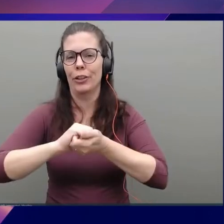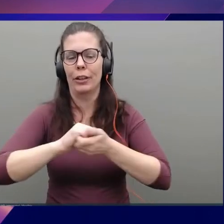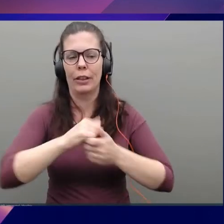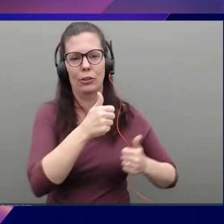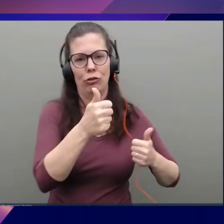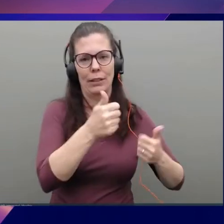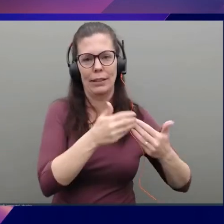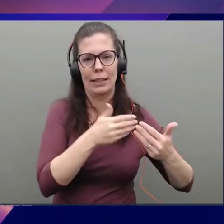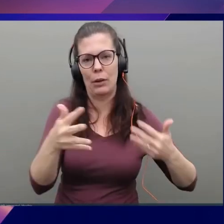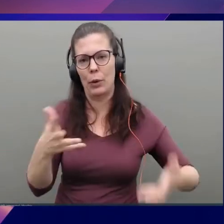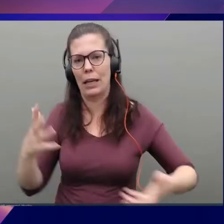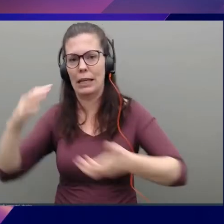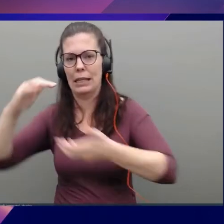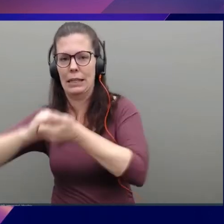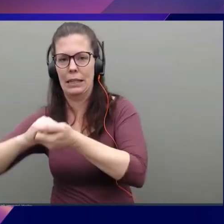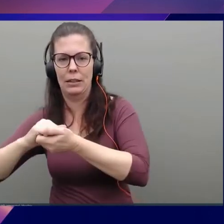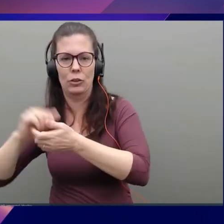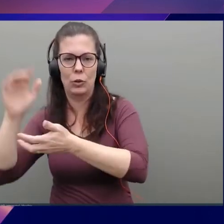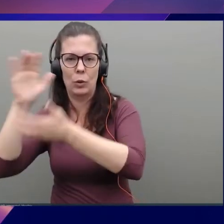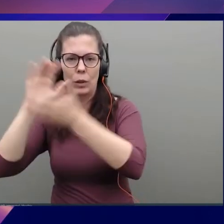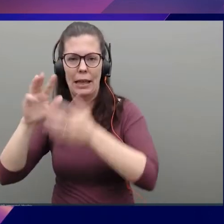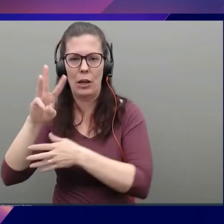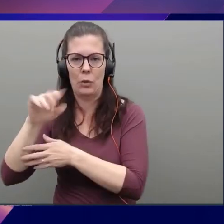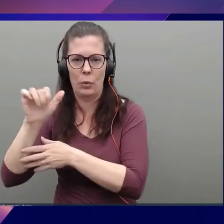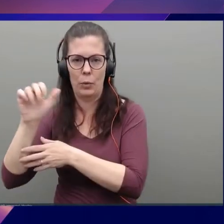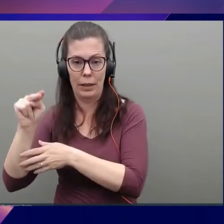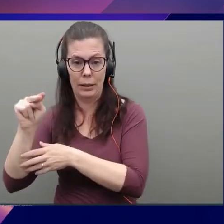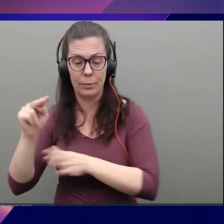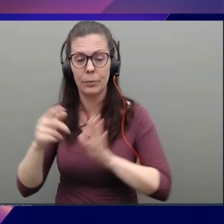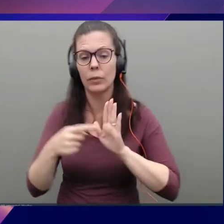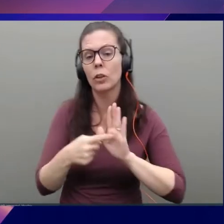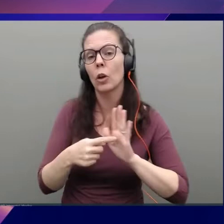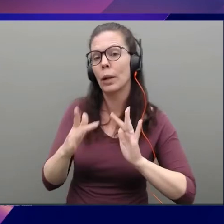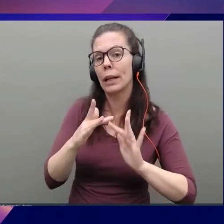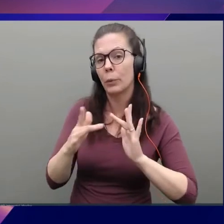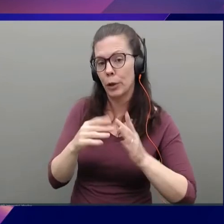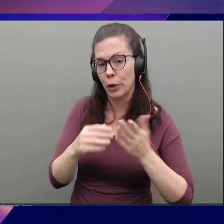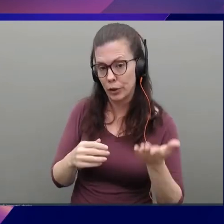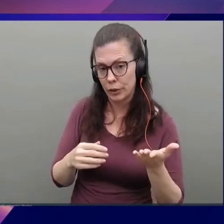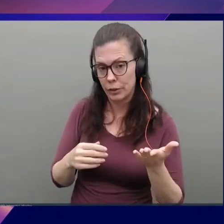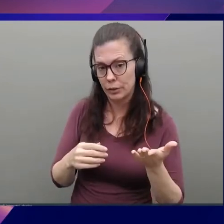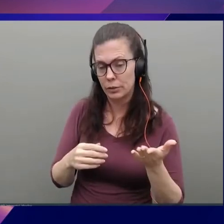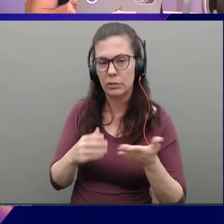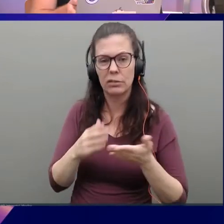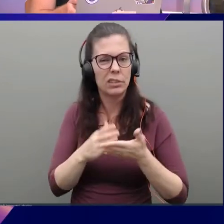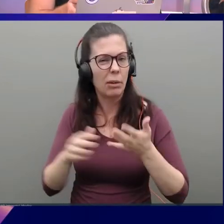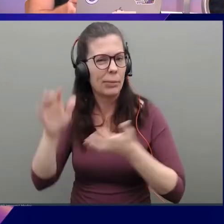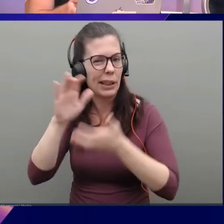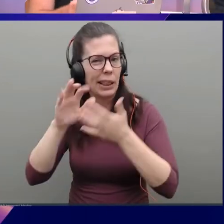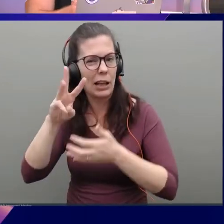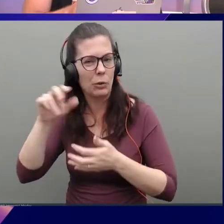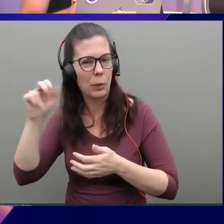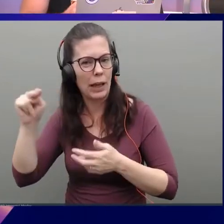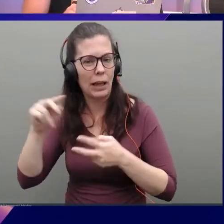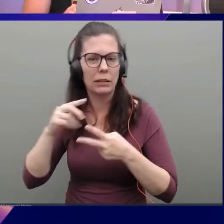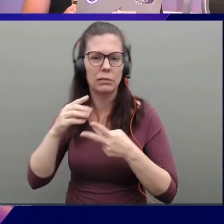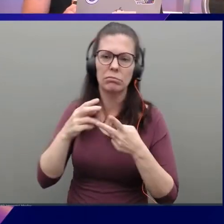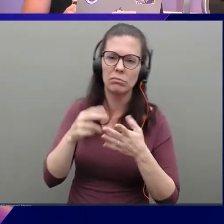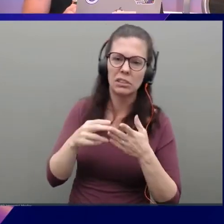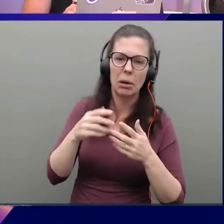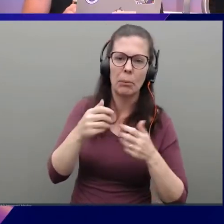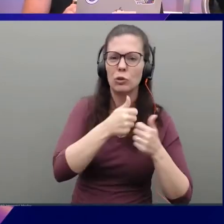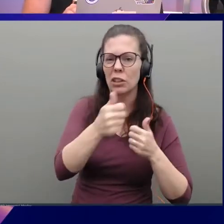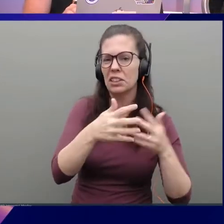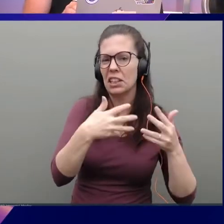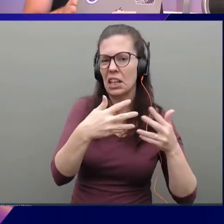So this shows you, yeah, we've got some networks here, some CloudWAN, some transit gateway. And